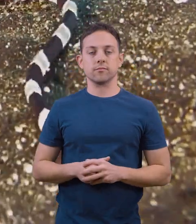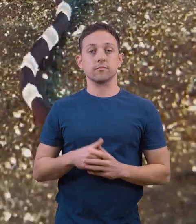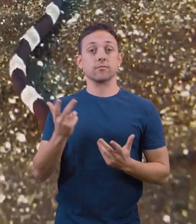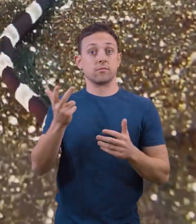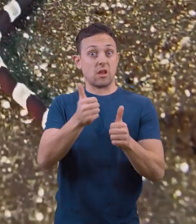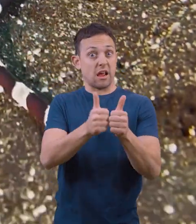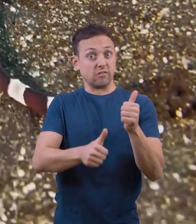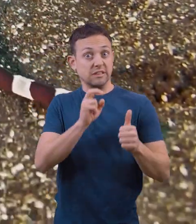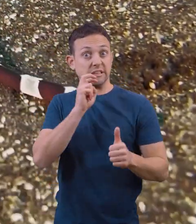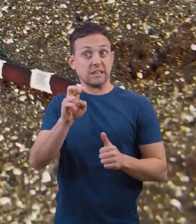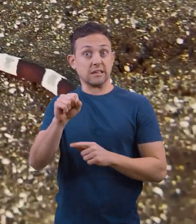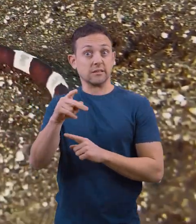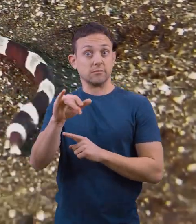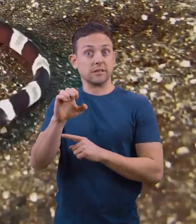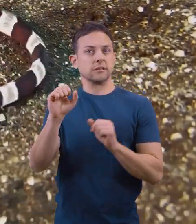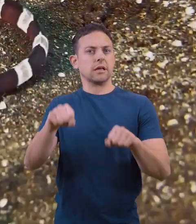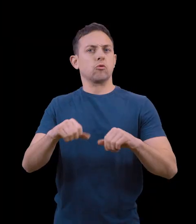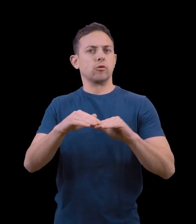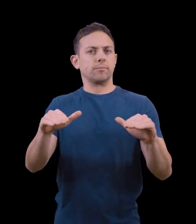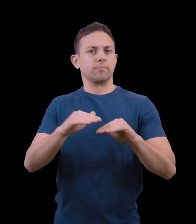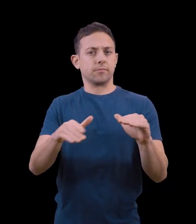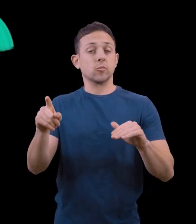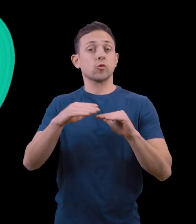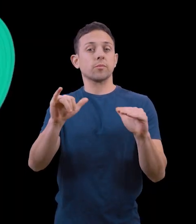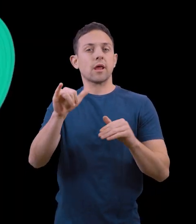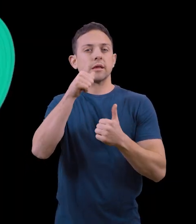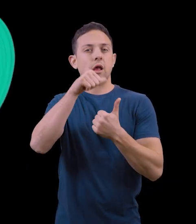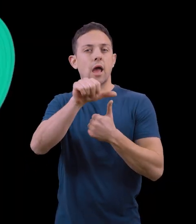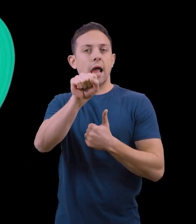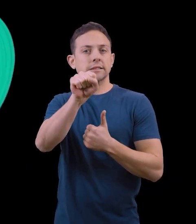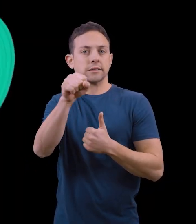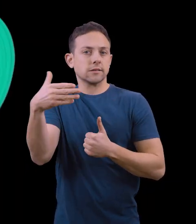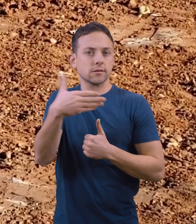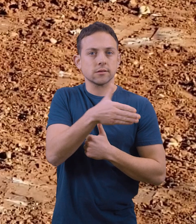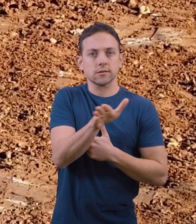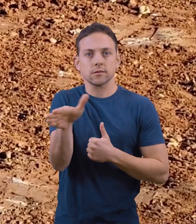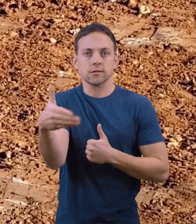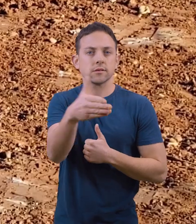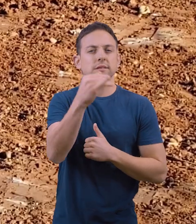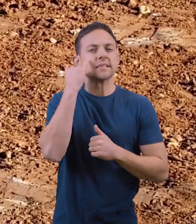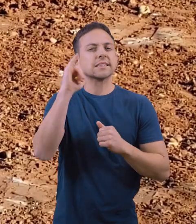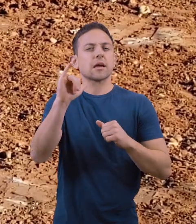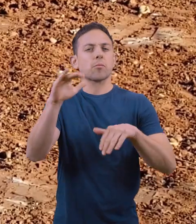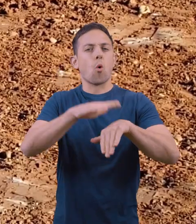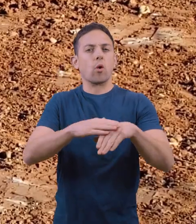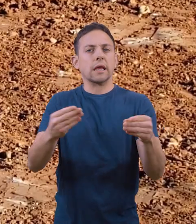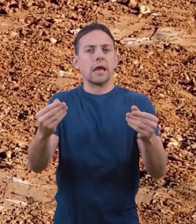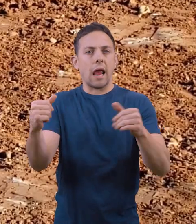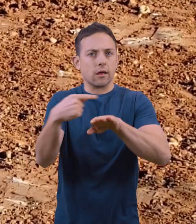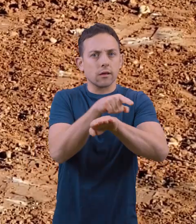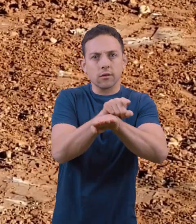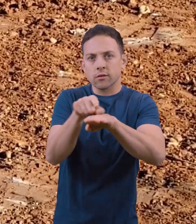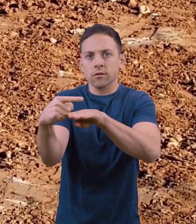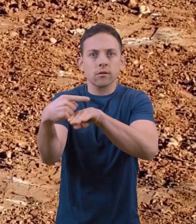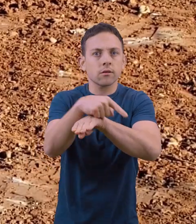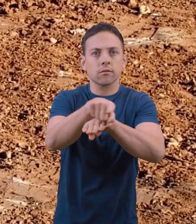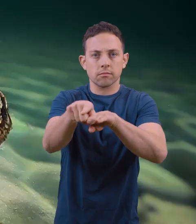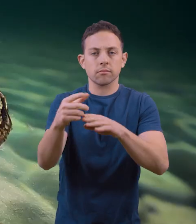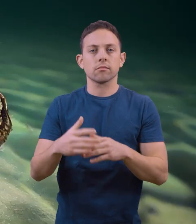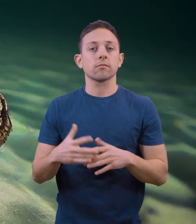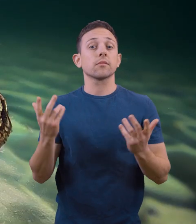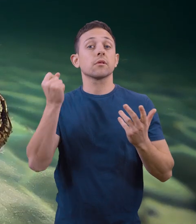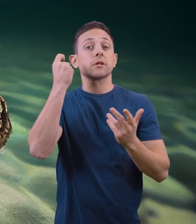Every snake species can swim. They swim like the letter S. This is very similar to the way they move on land.